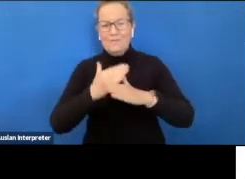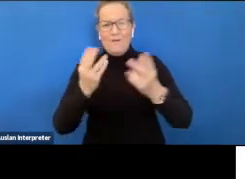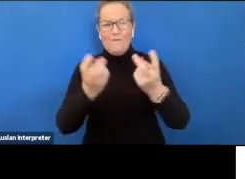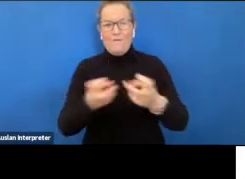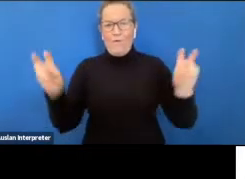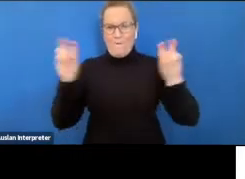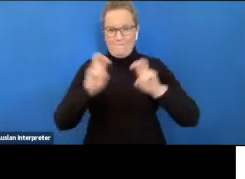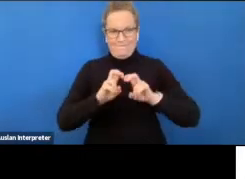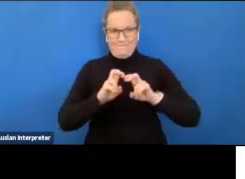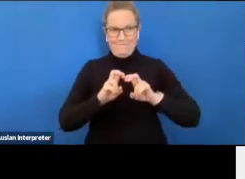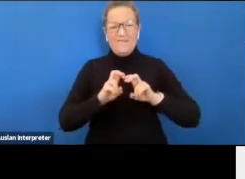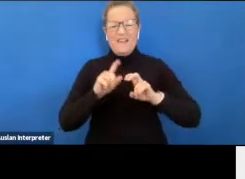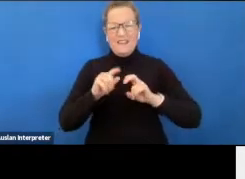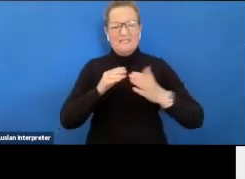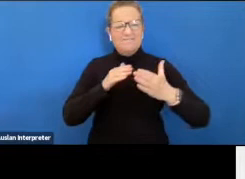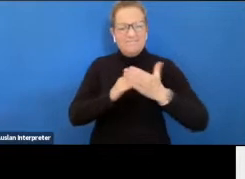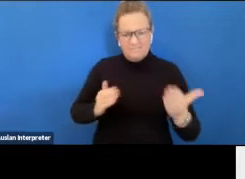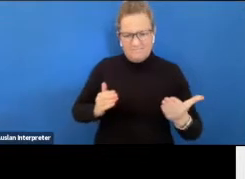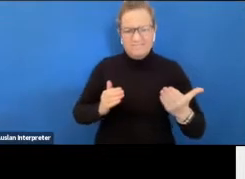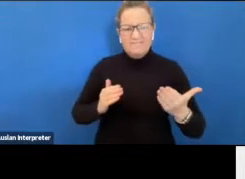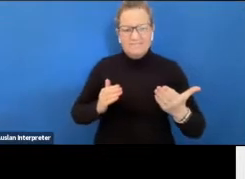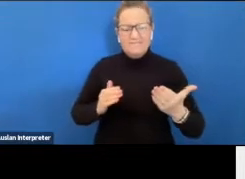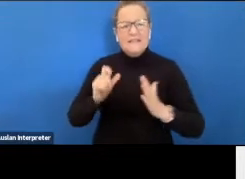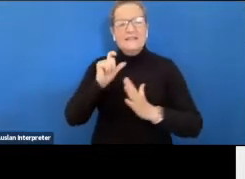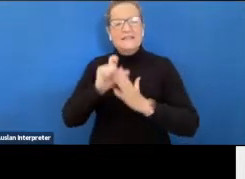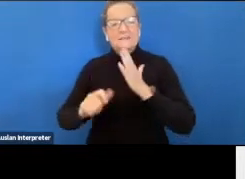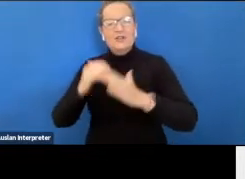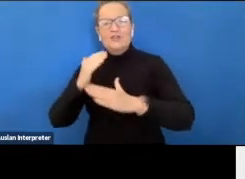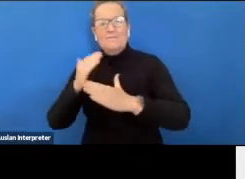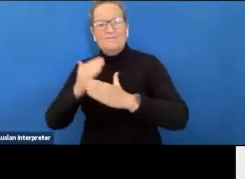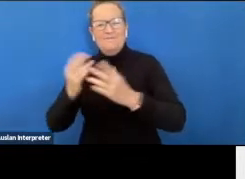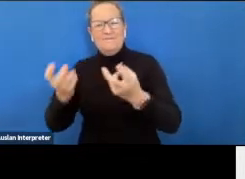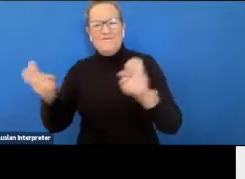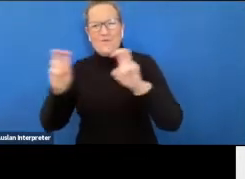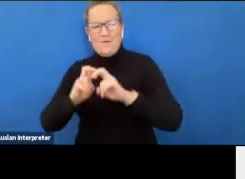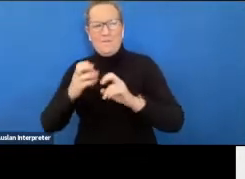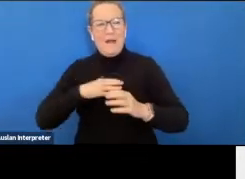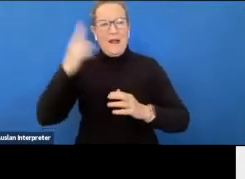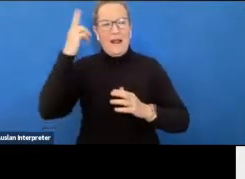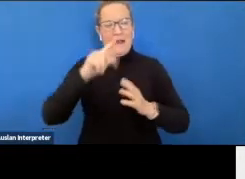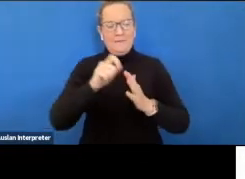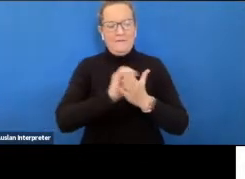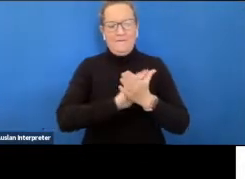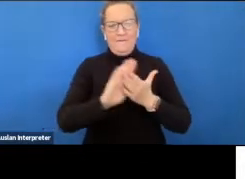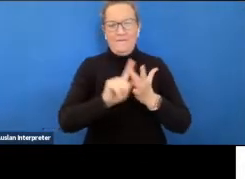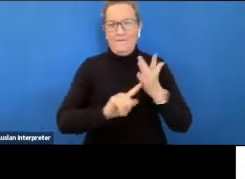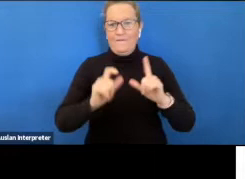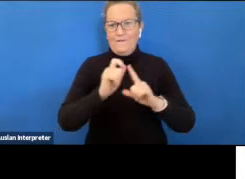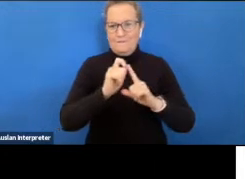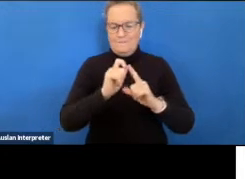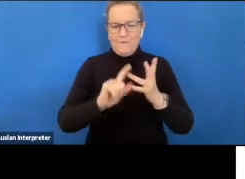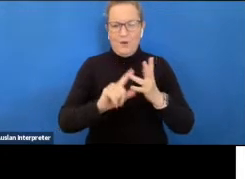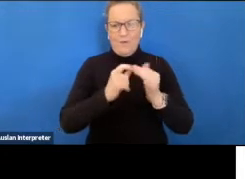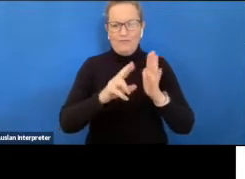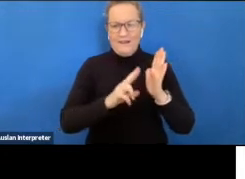uh breaking the barriers a forum on employment for people living with disability my name is philip o'brien i'm part of the